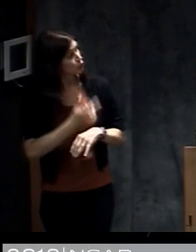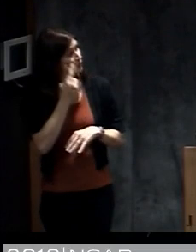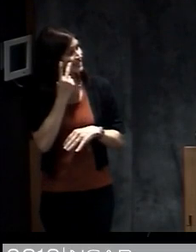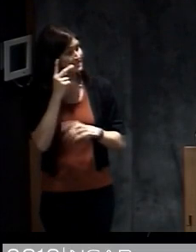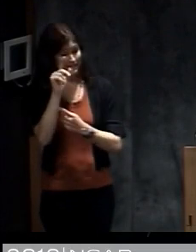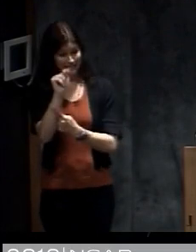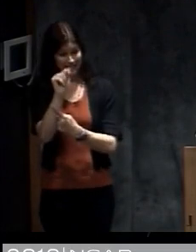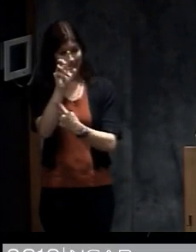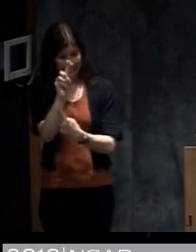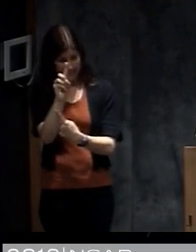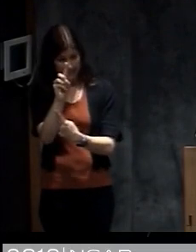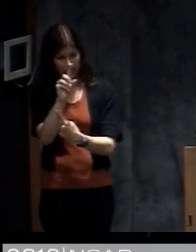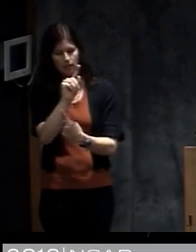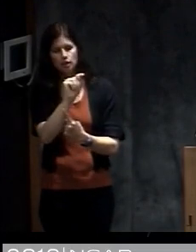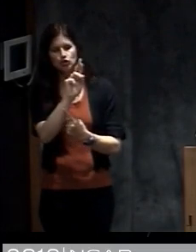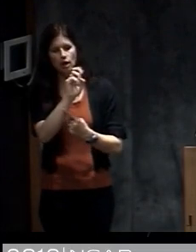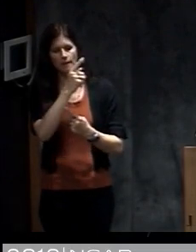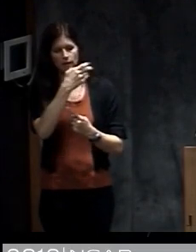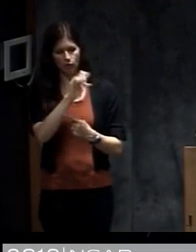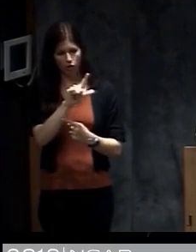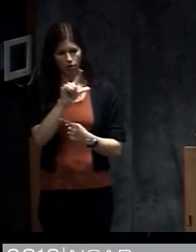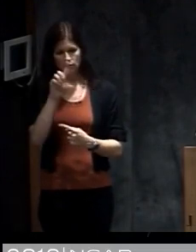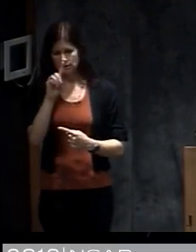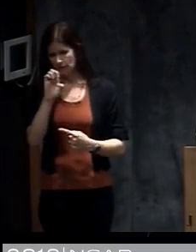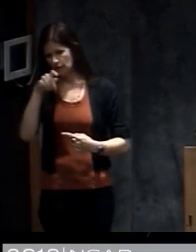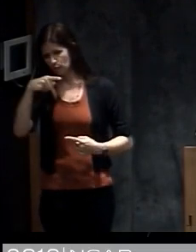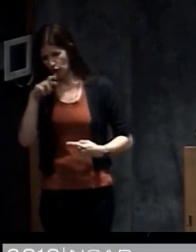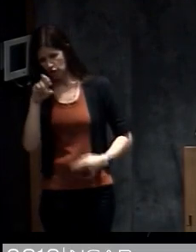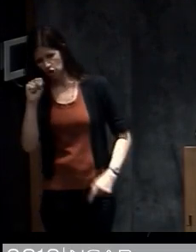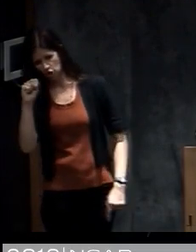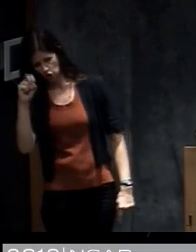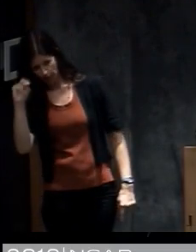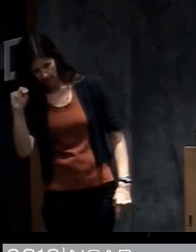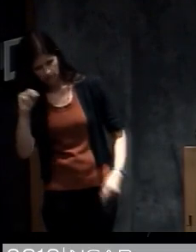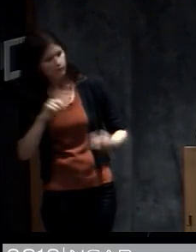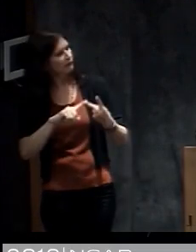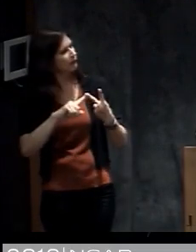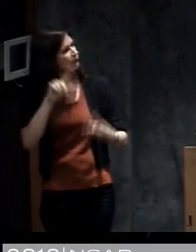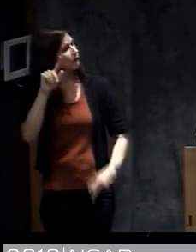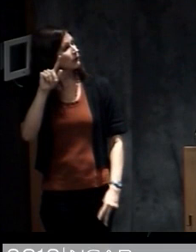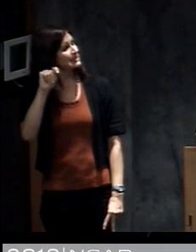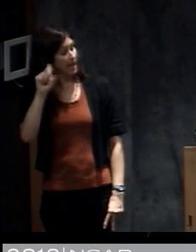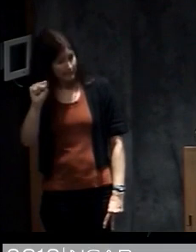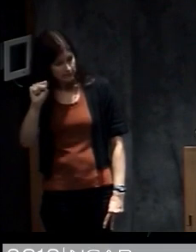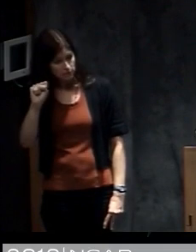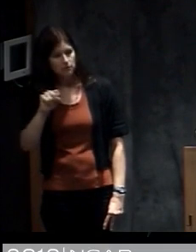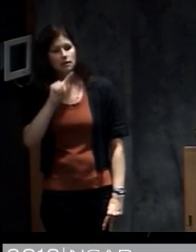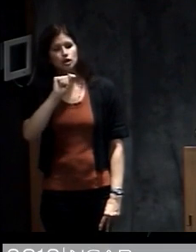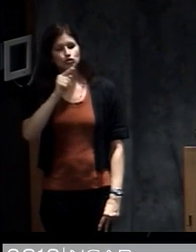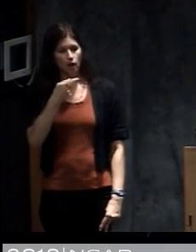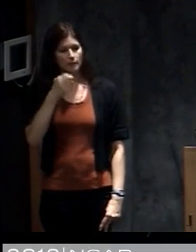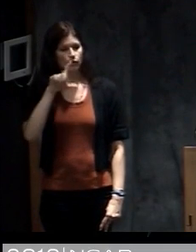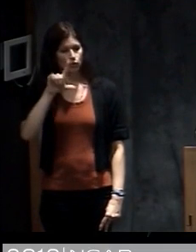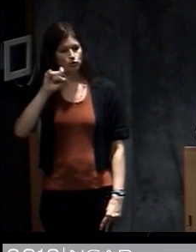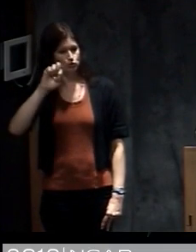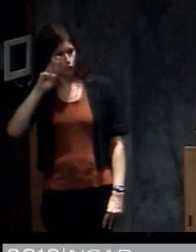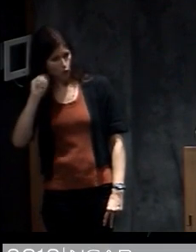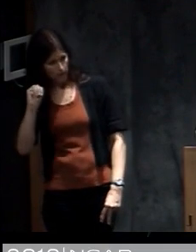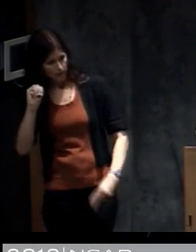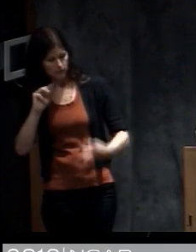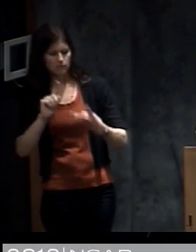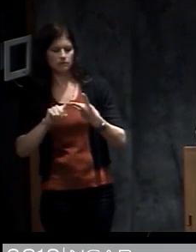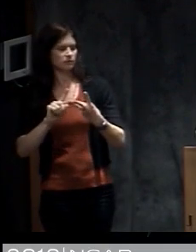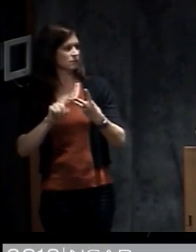here stands for tropical depression and the TS stands for tropical storm and then hurricanes and then a major hurricane is one of the stronger hurricanes on the Saffer-Simpson scale.